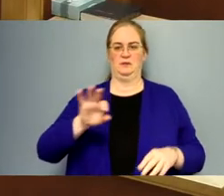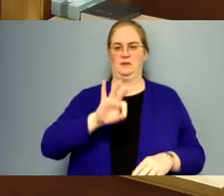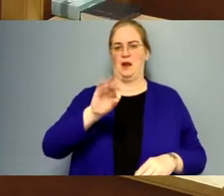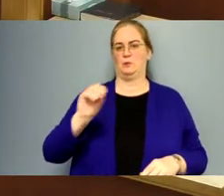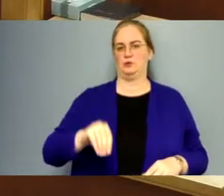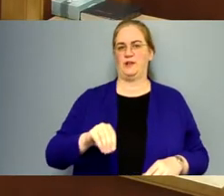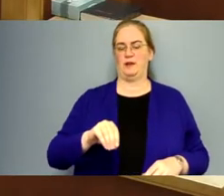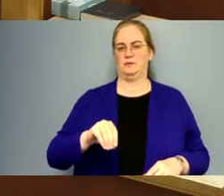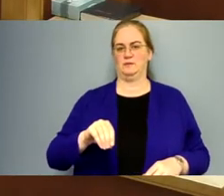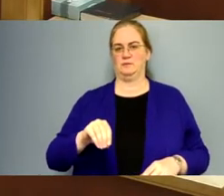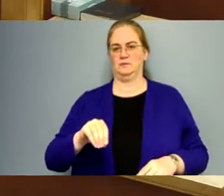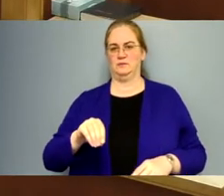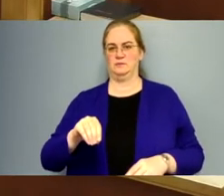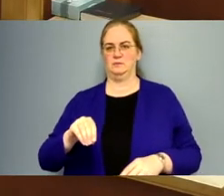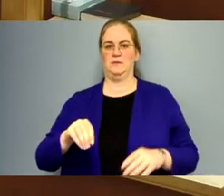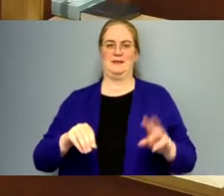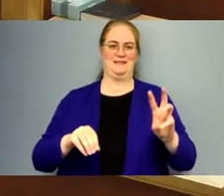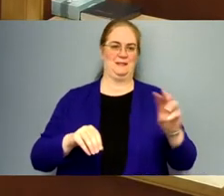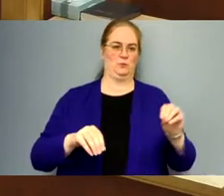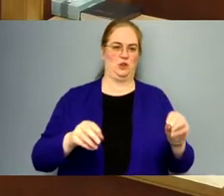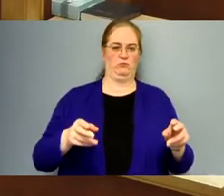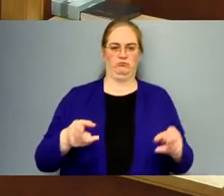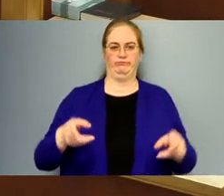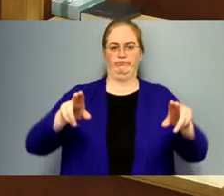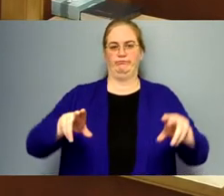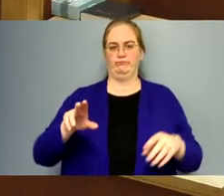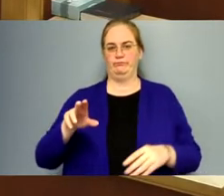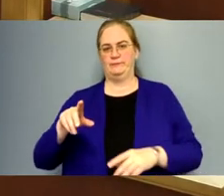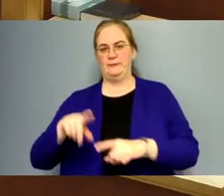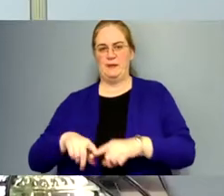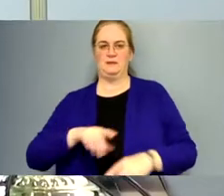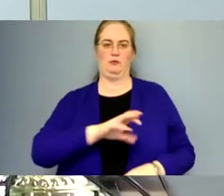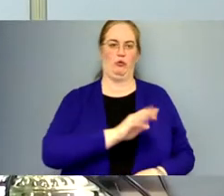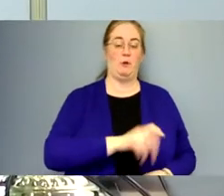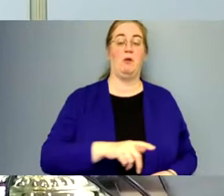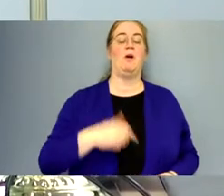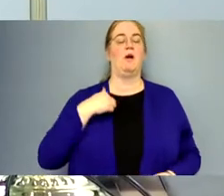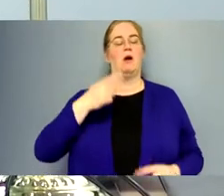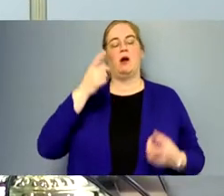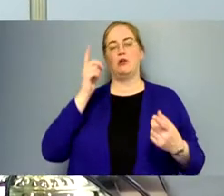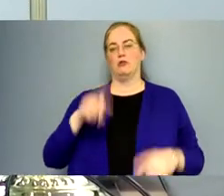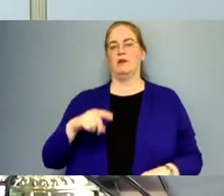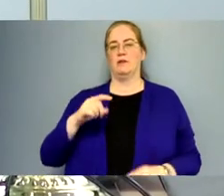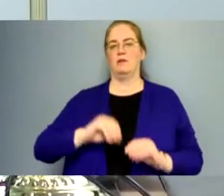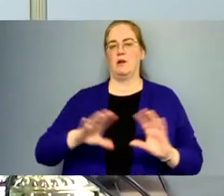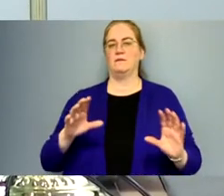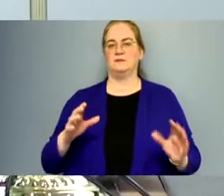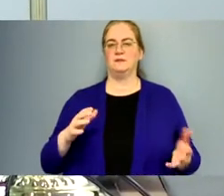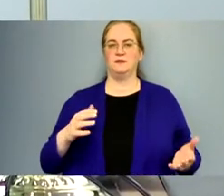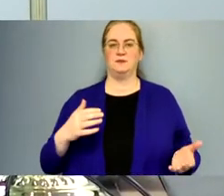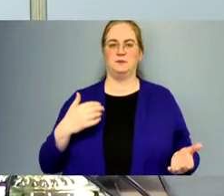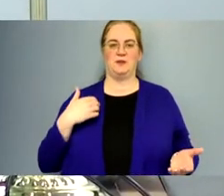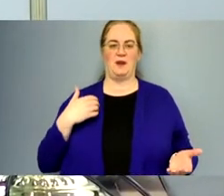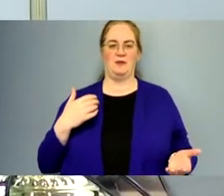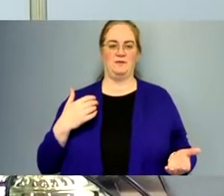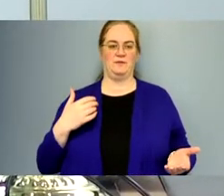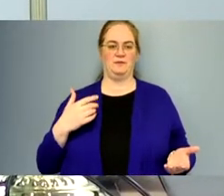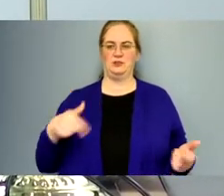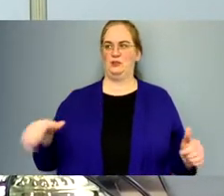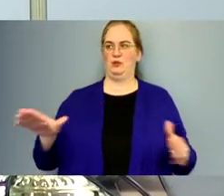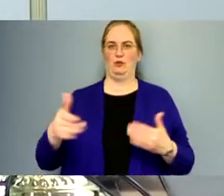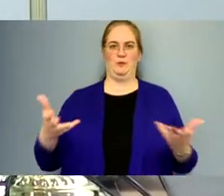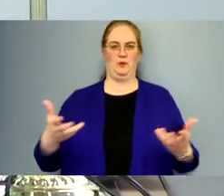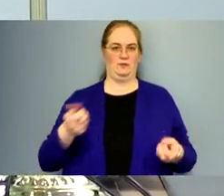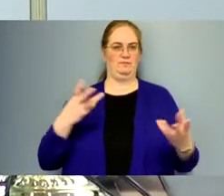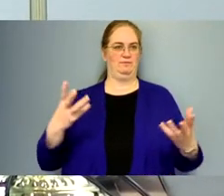for dependency and 6% increase for criminal. Um, I do agree. Obviously we, we have, you know, just in the room here,